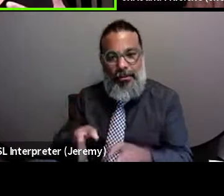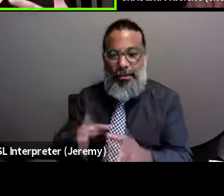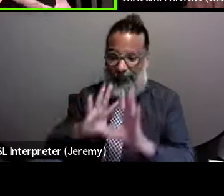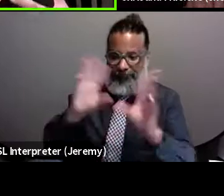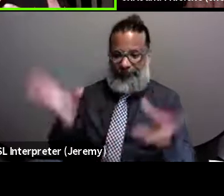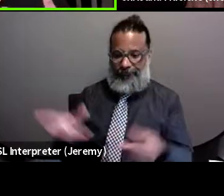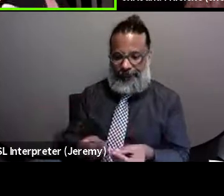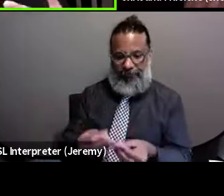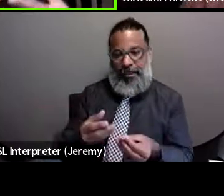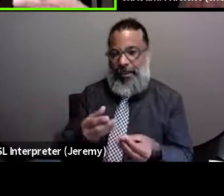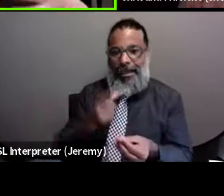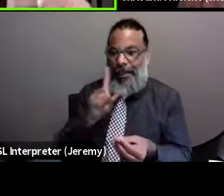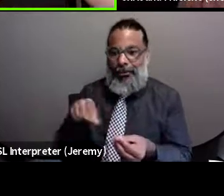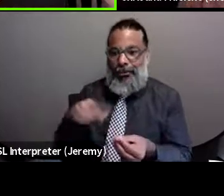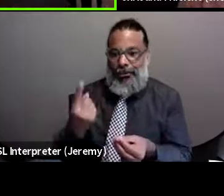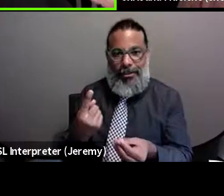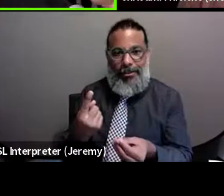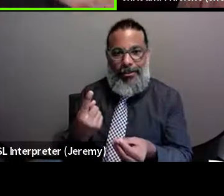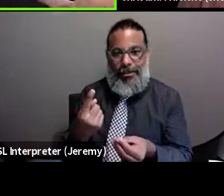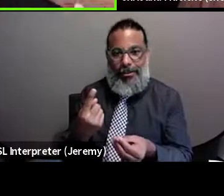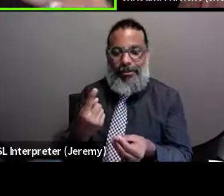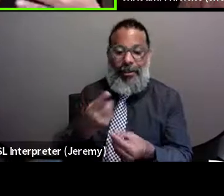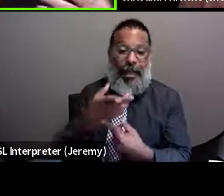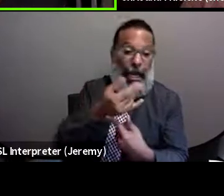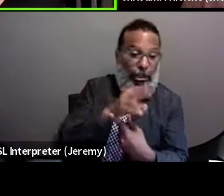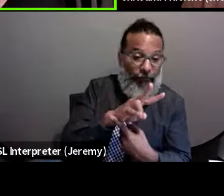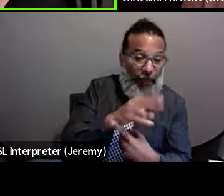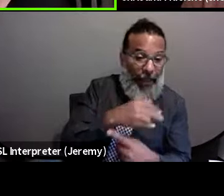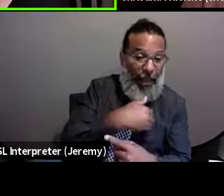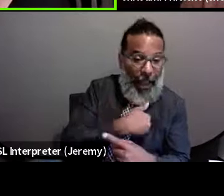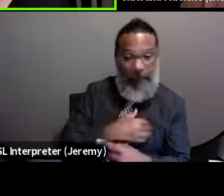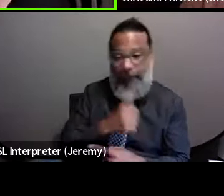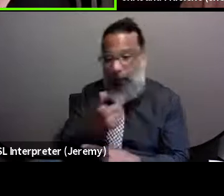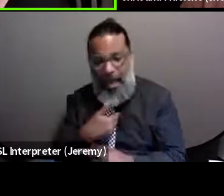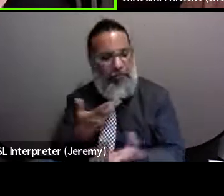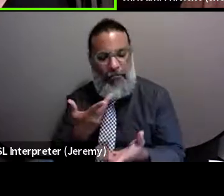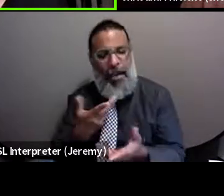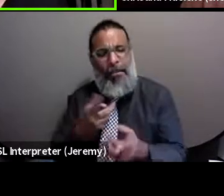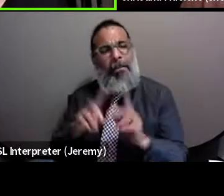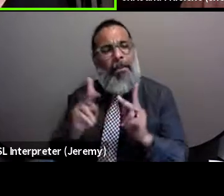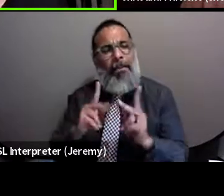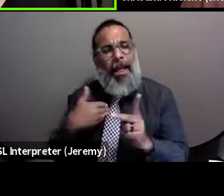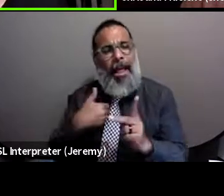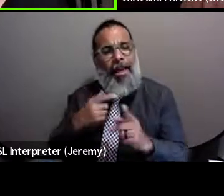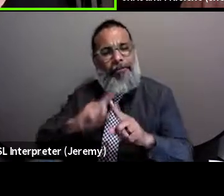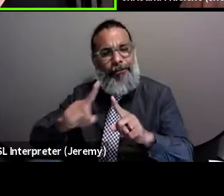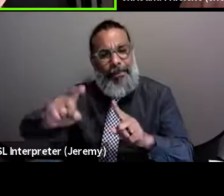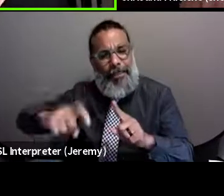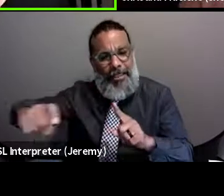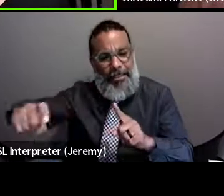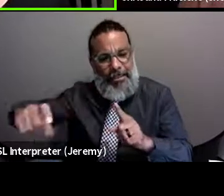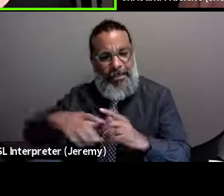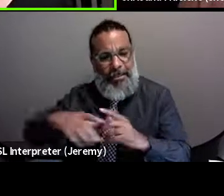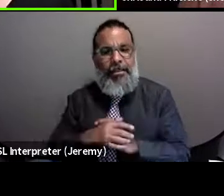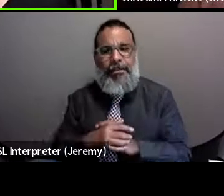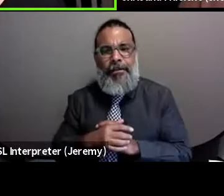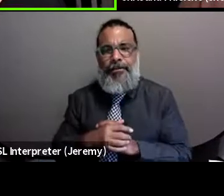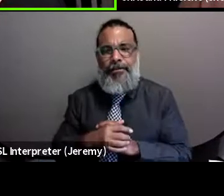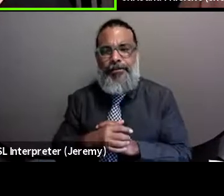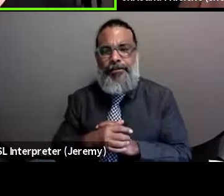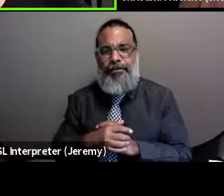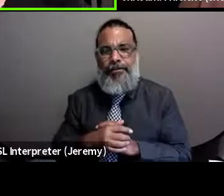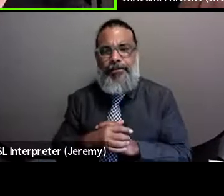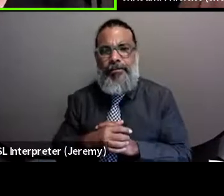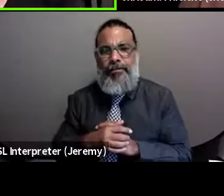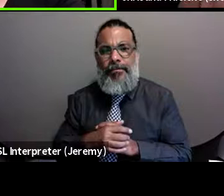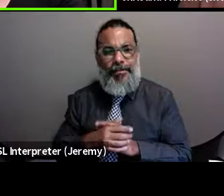status or, you know, people come with, with all kinds of needs. And, um, so I, I, I appreciate just